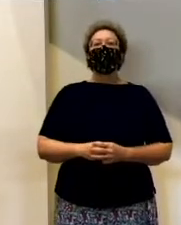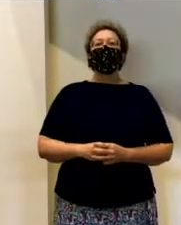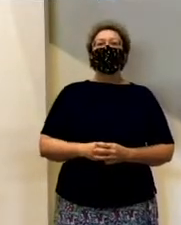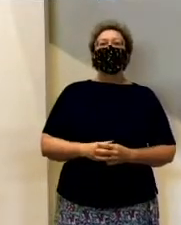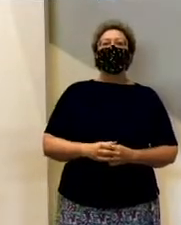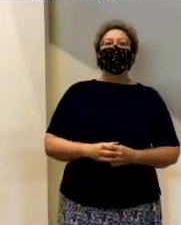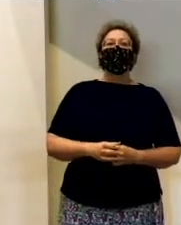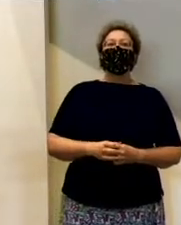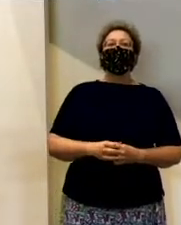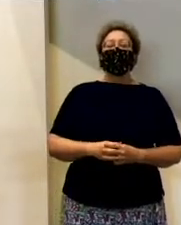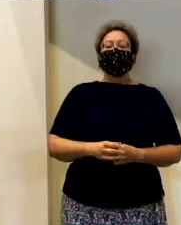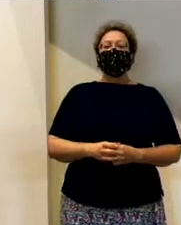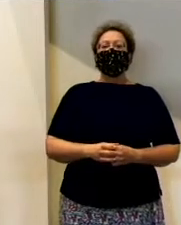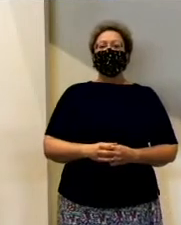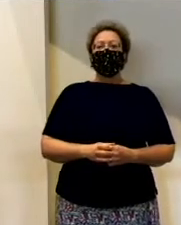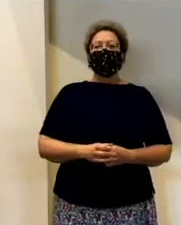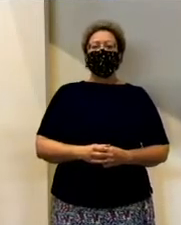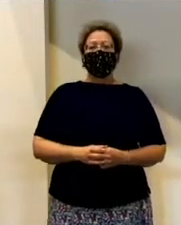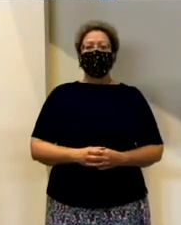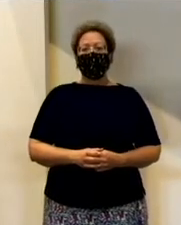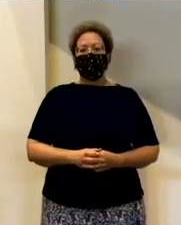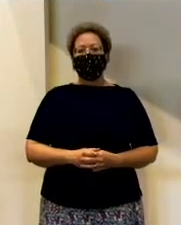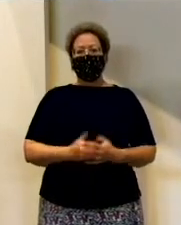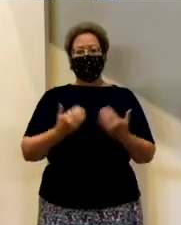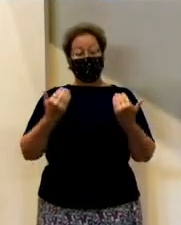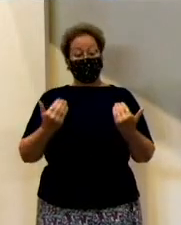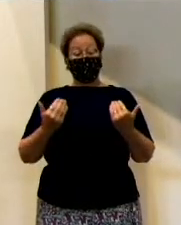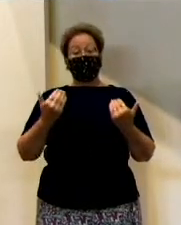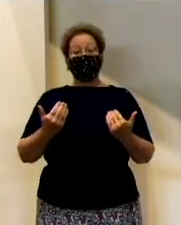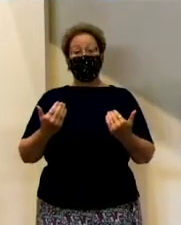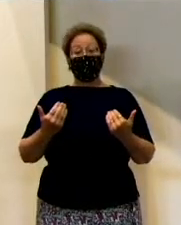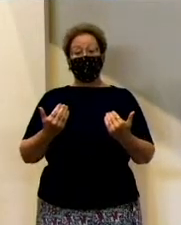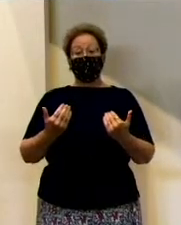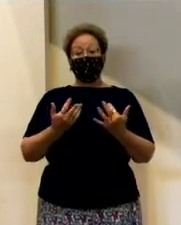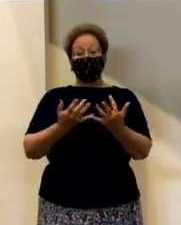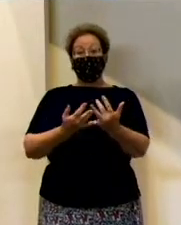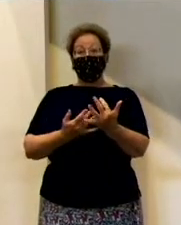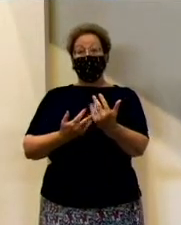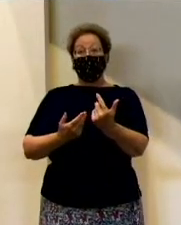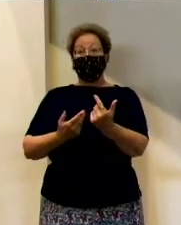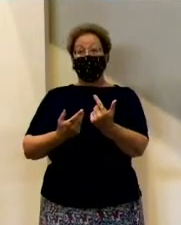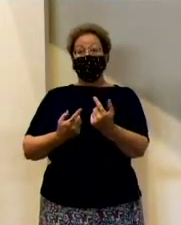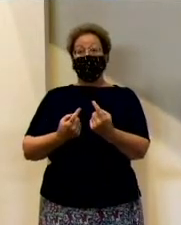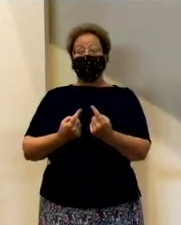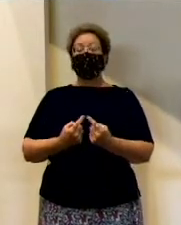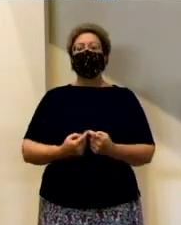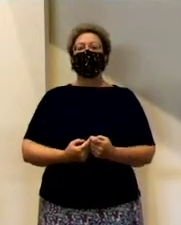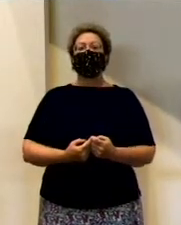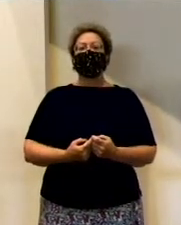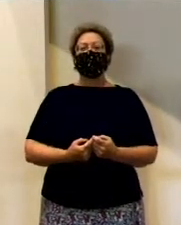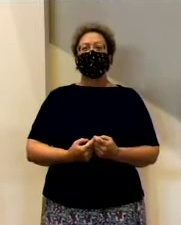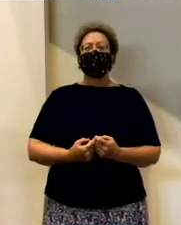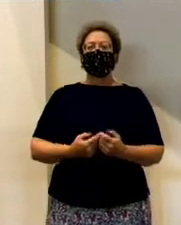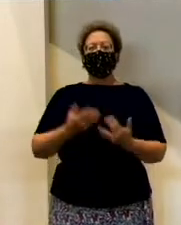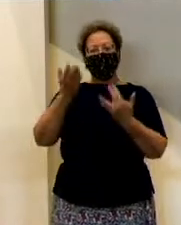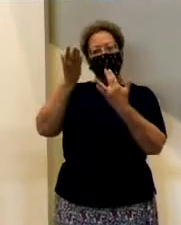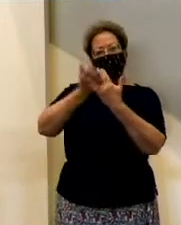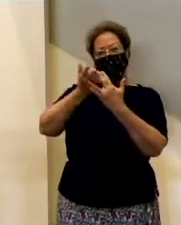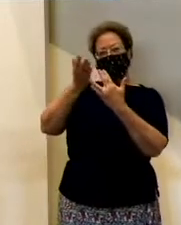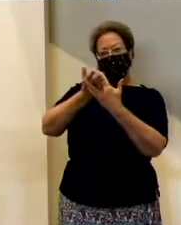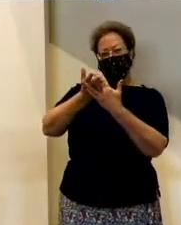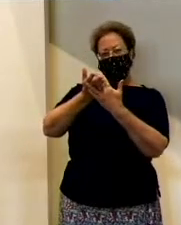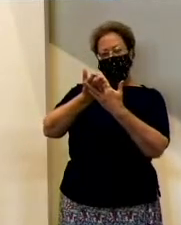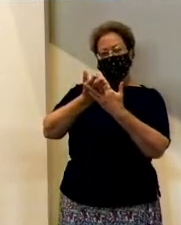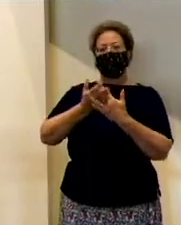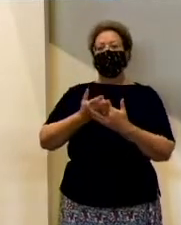diagram, but it shows how living in the present age until the coming of Christ, we're living in this period between Christ's death and resurrection